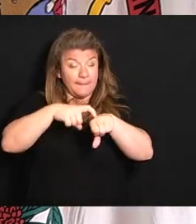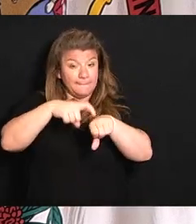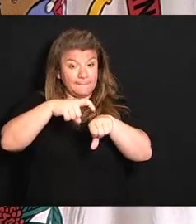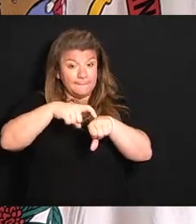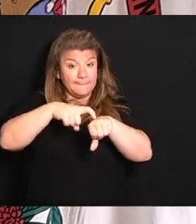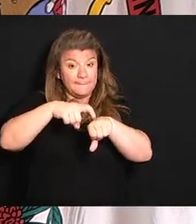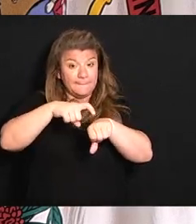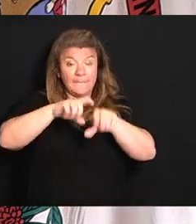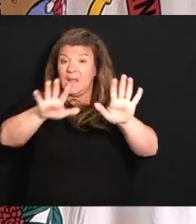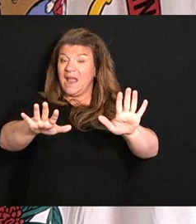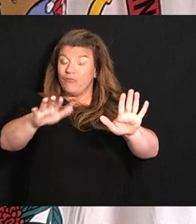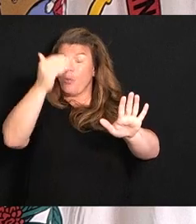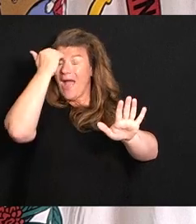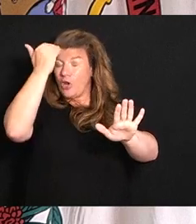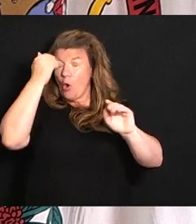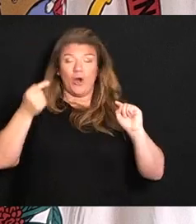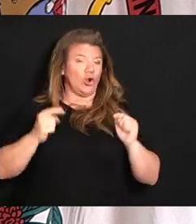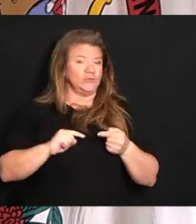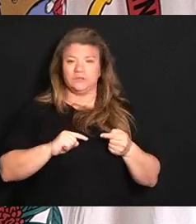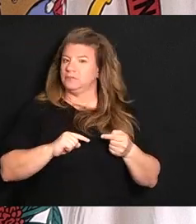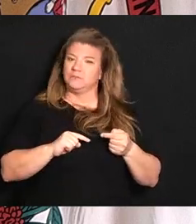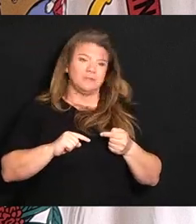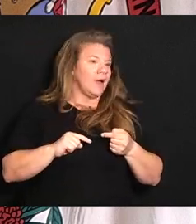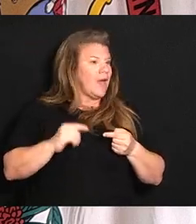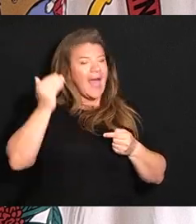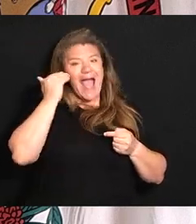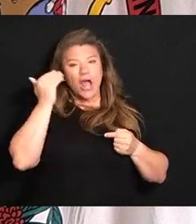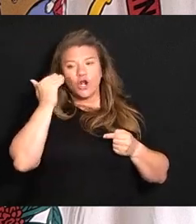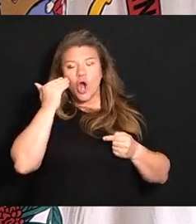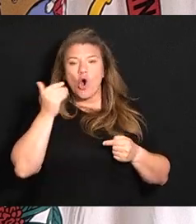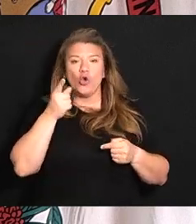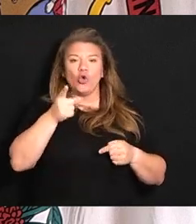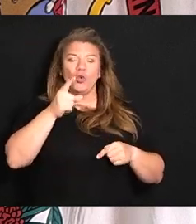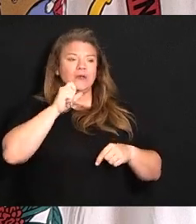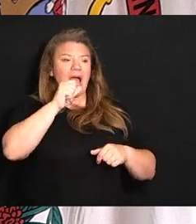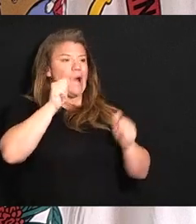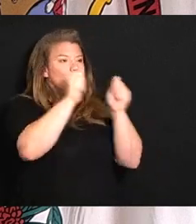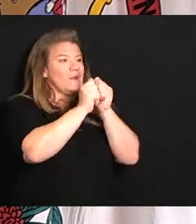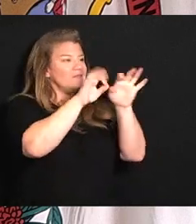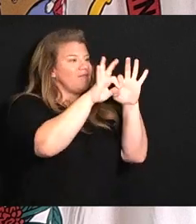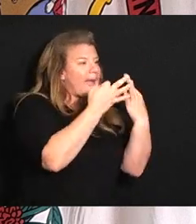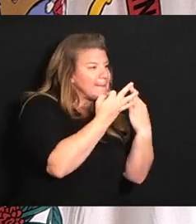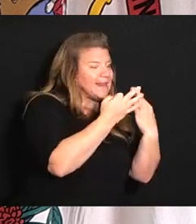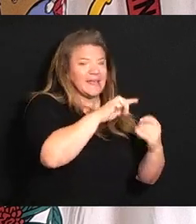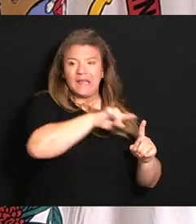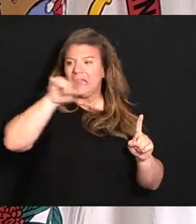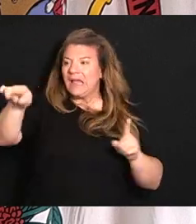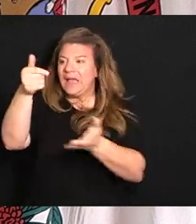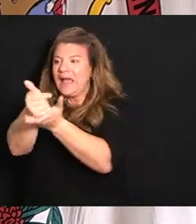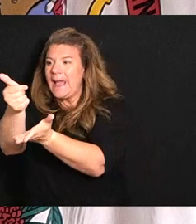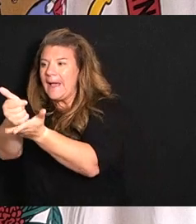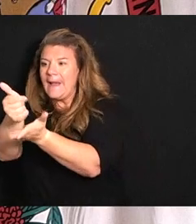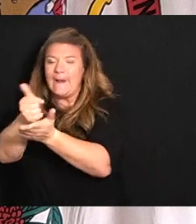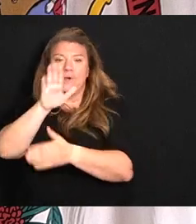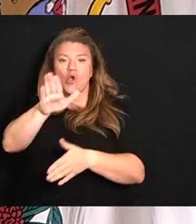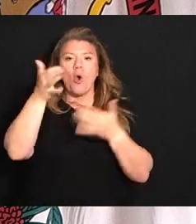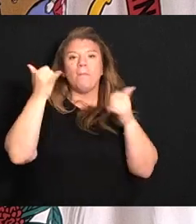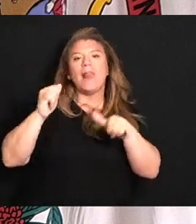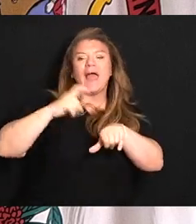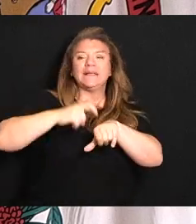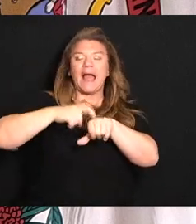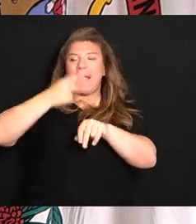even though it hurts, even though it takes away time from your family, even though it absolutely takes away your play time,